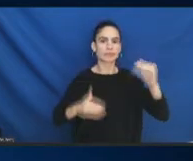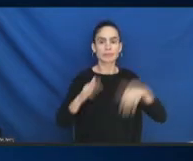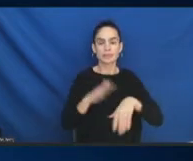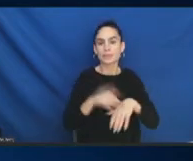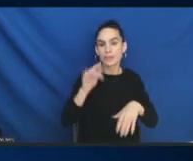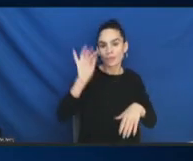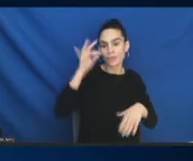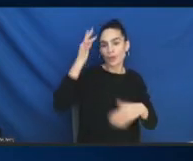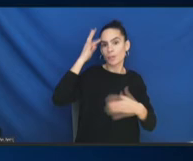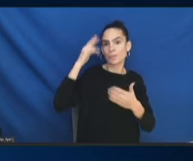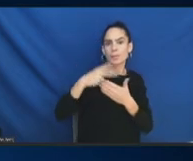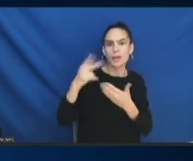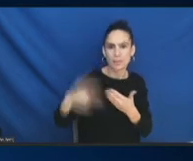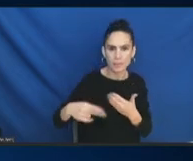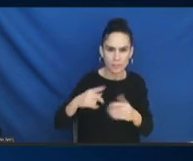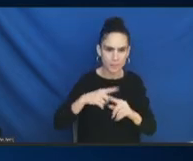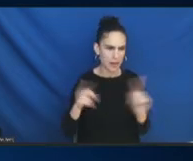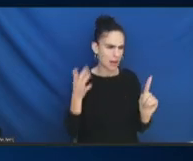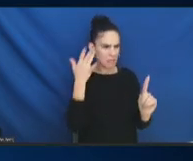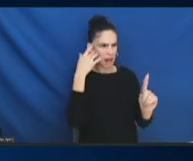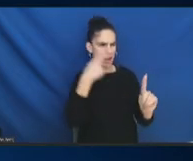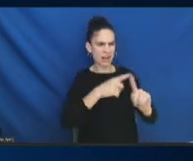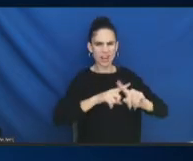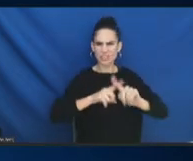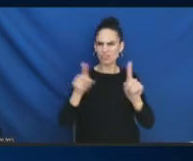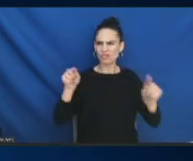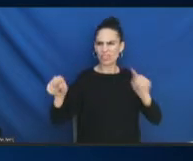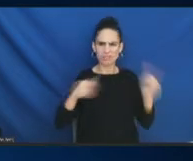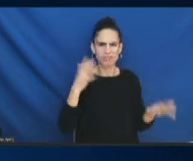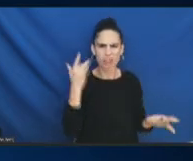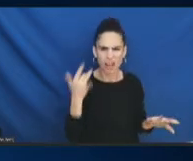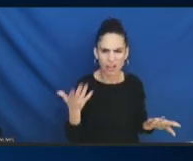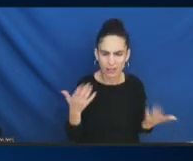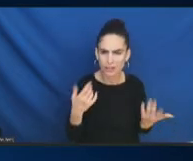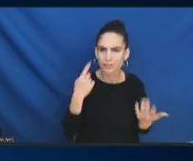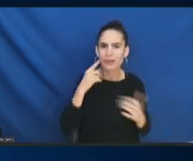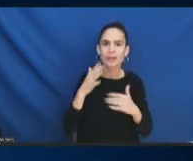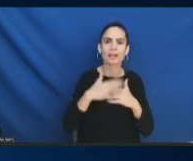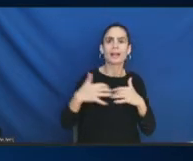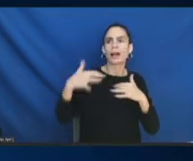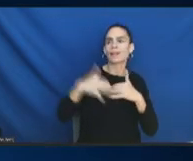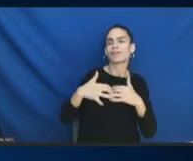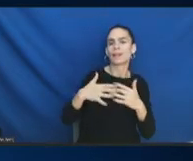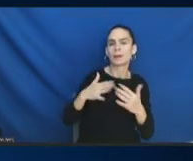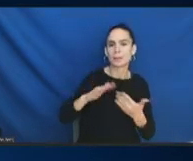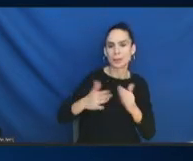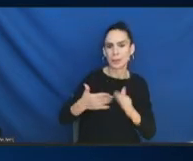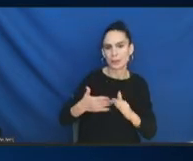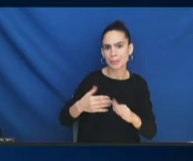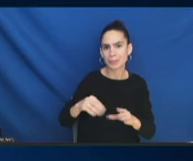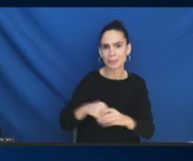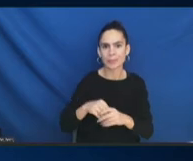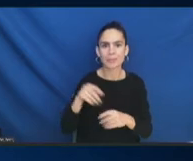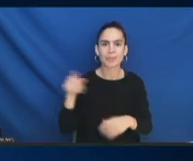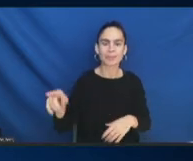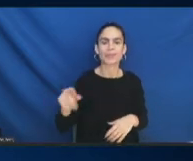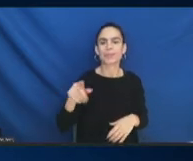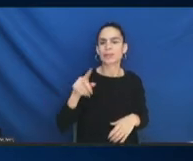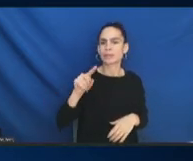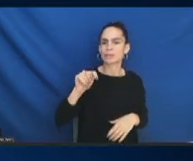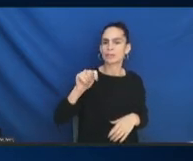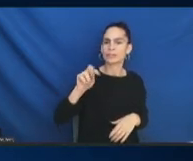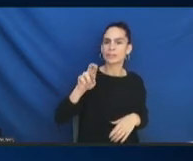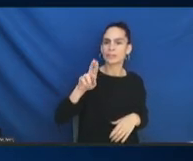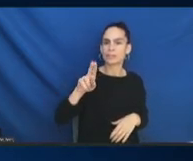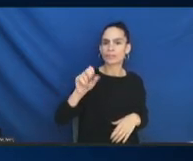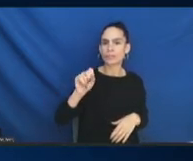different for Native Hawaiian communities on trust lands. And then I'll leave it at that. I think Amy captured the